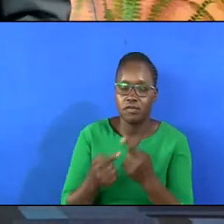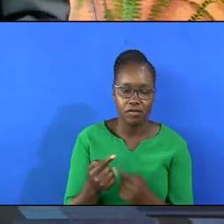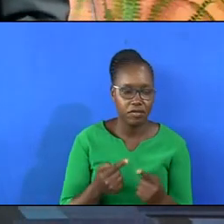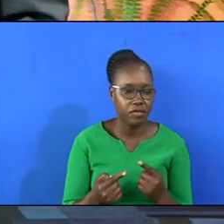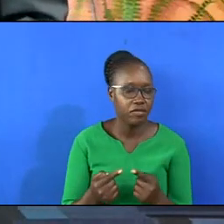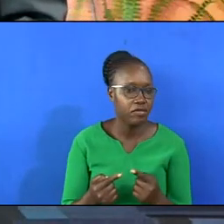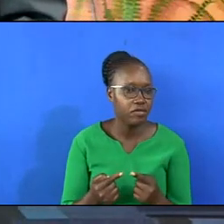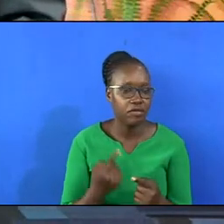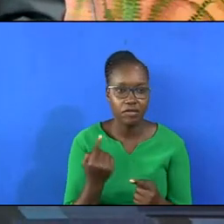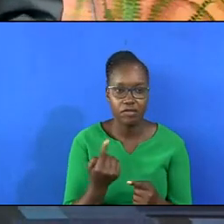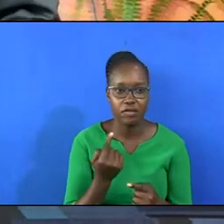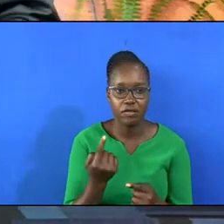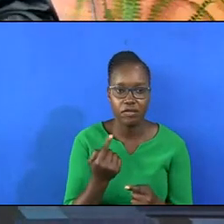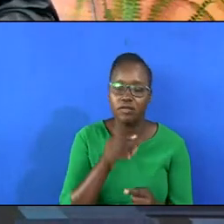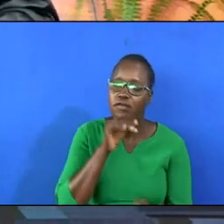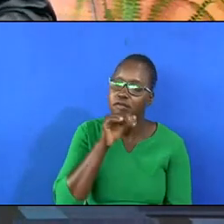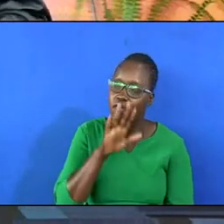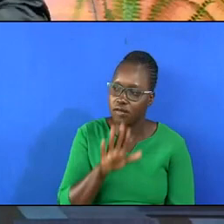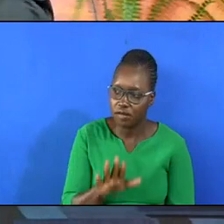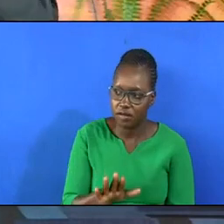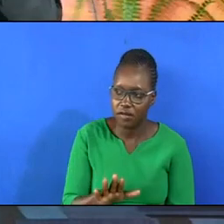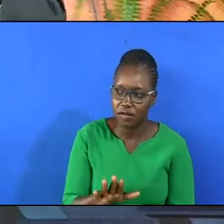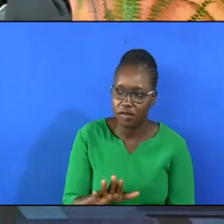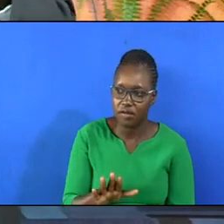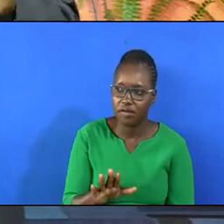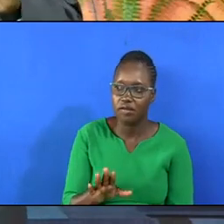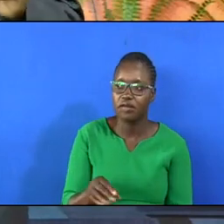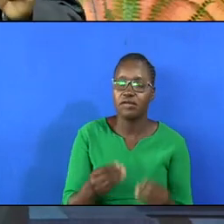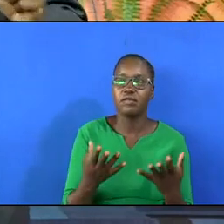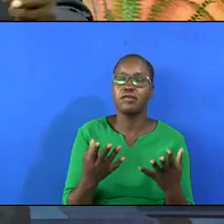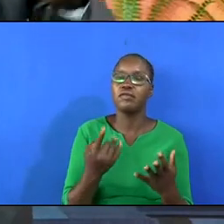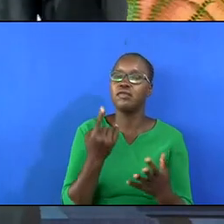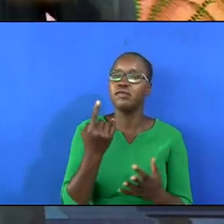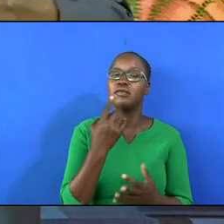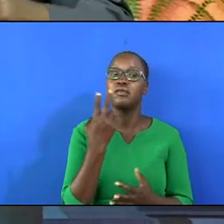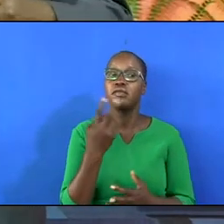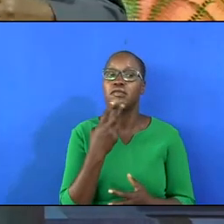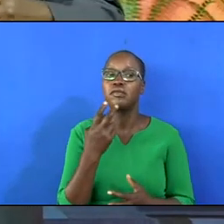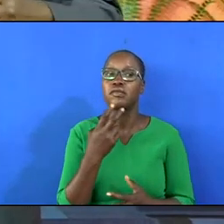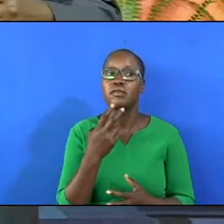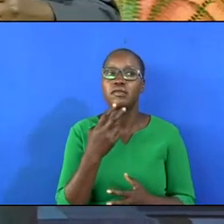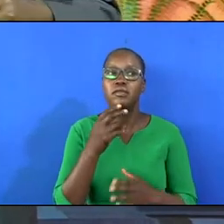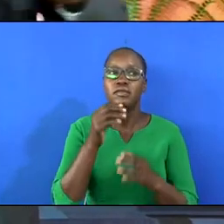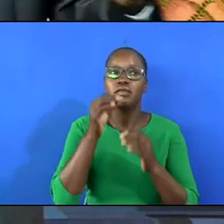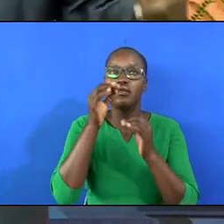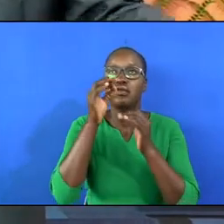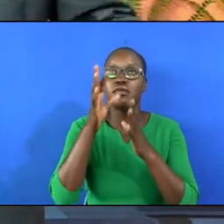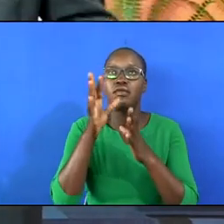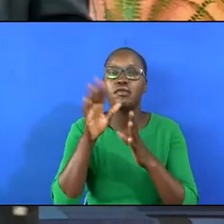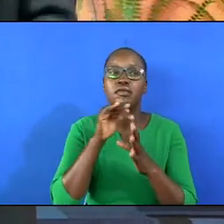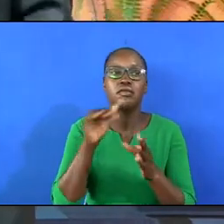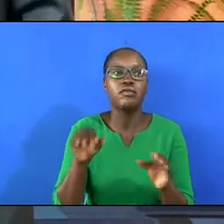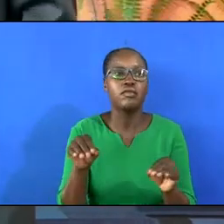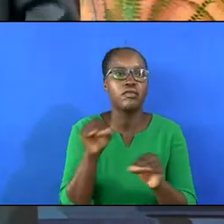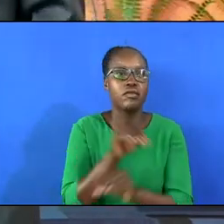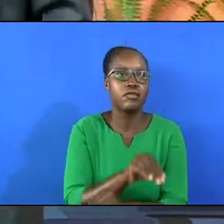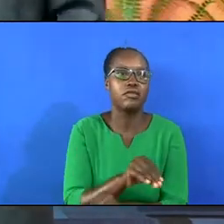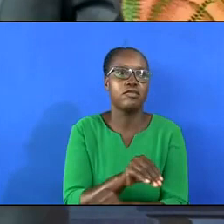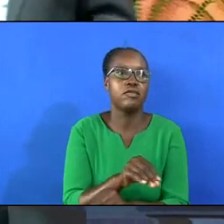his only unique son, he gave one whom even the father could not replace.